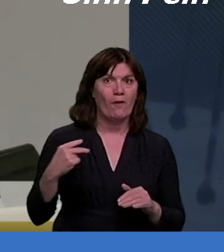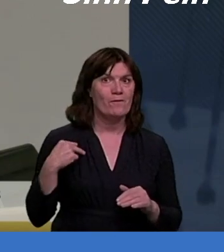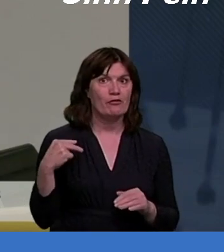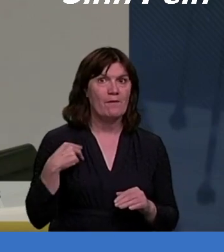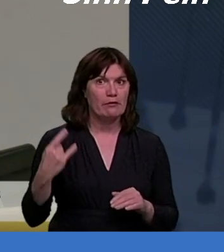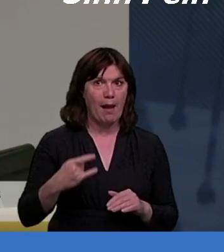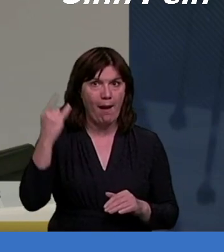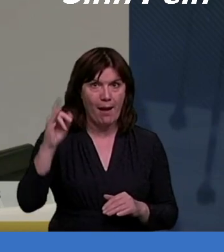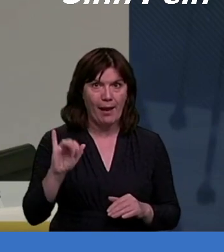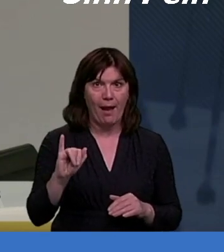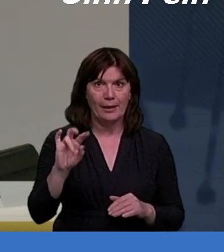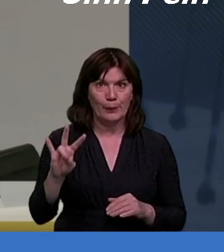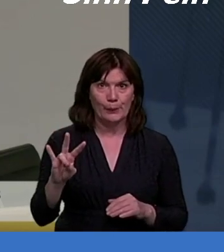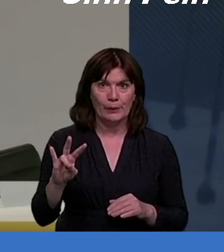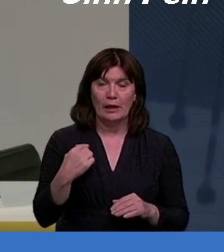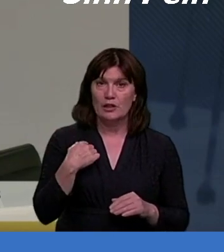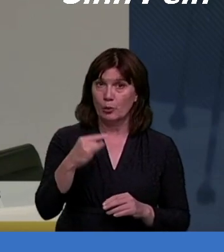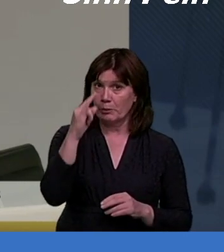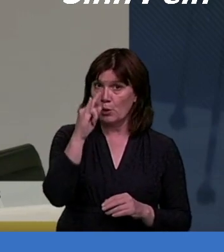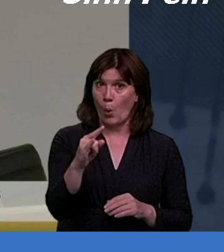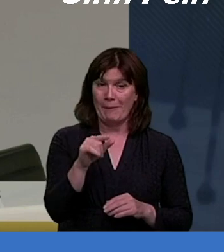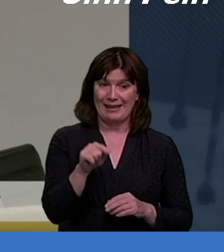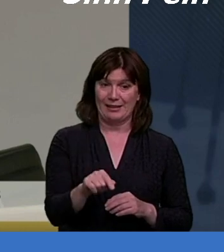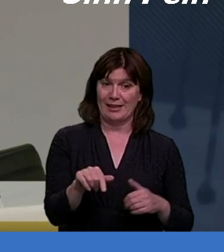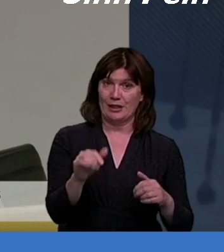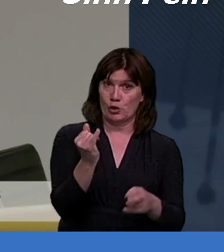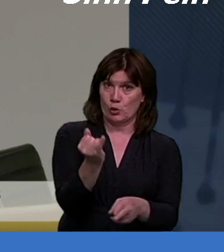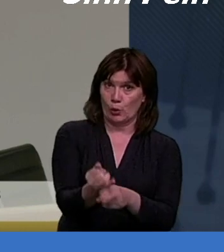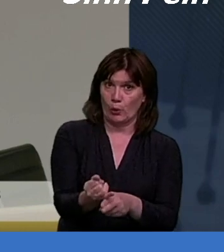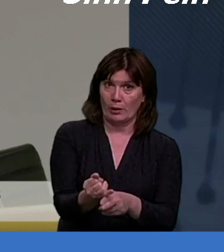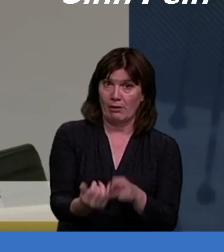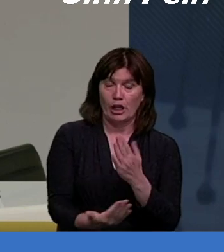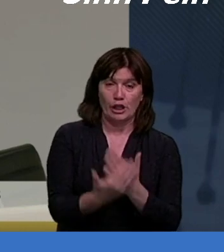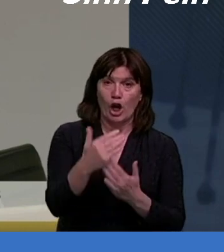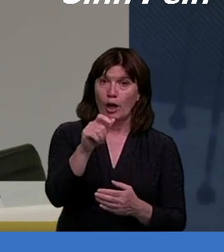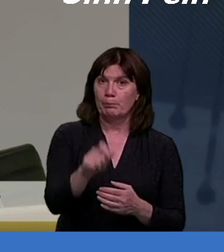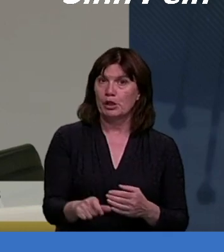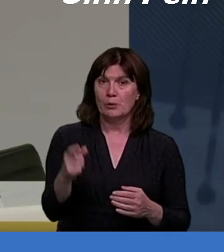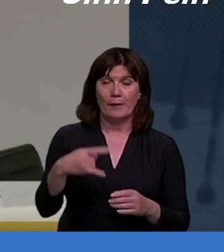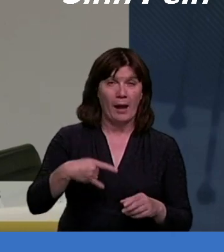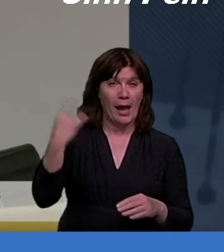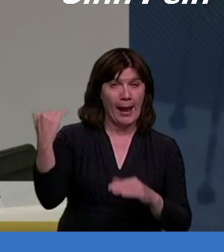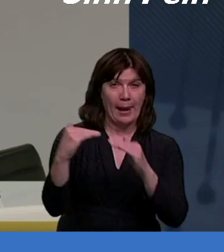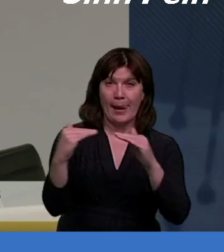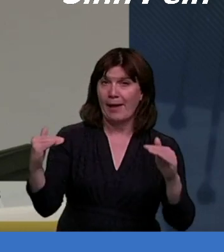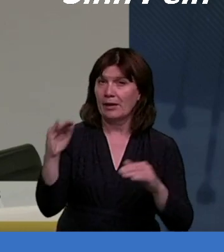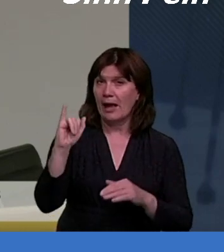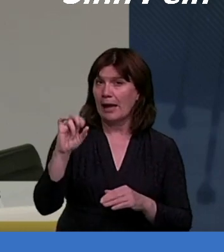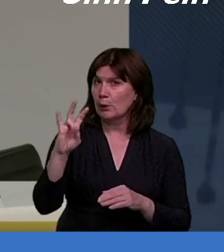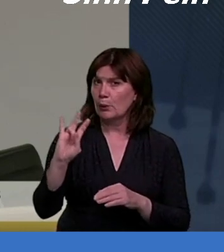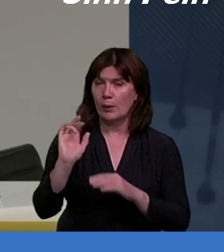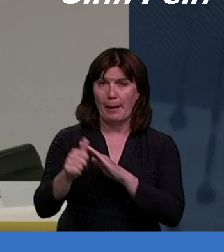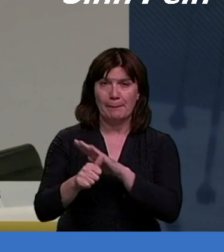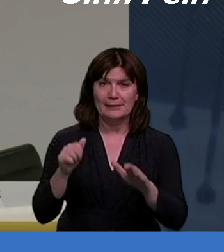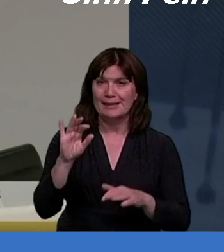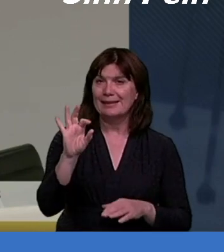We would hope and expect that in a setting, a school setting, that a young person with that level of exceptional ability or